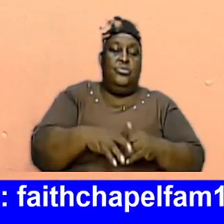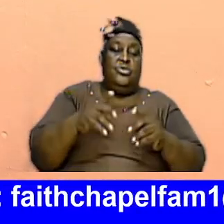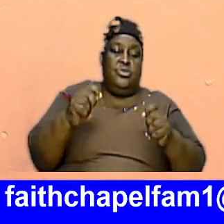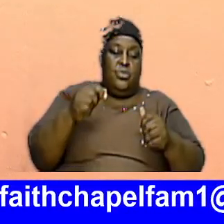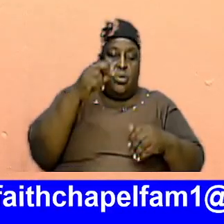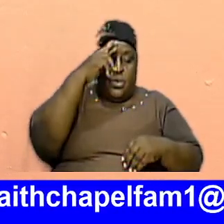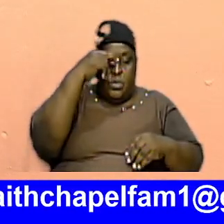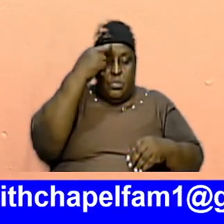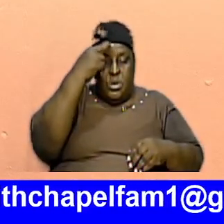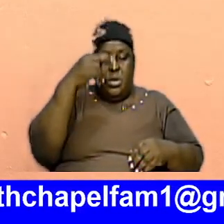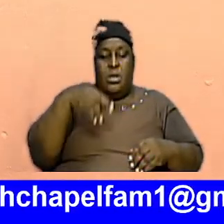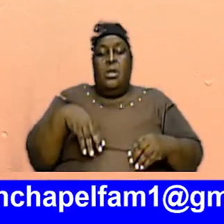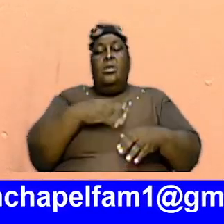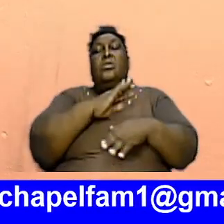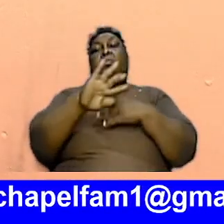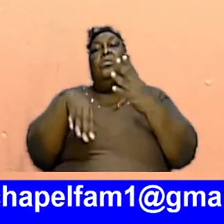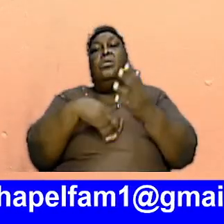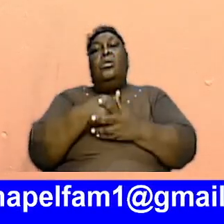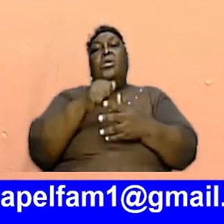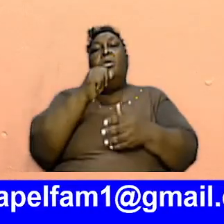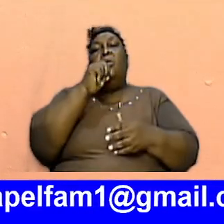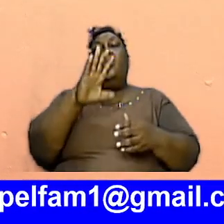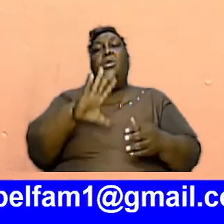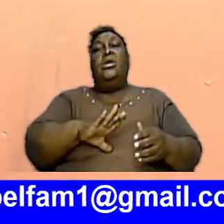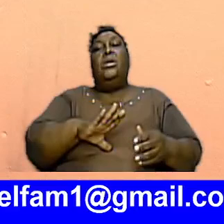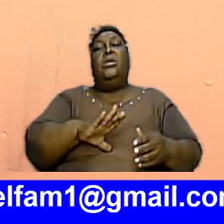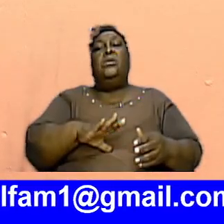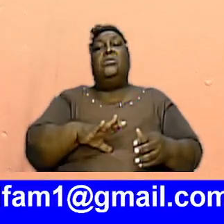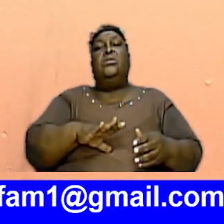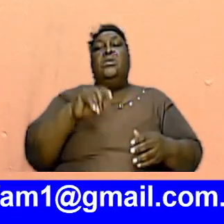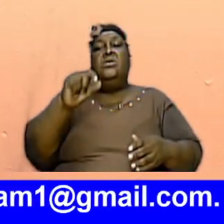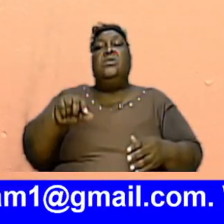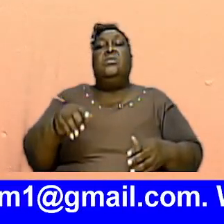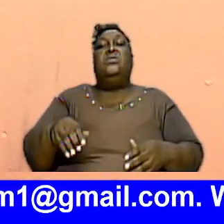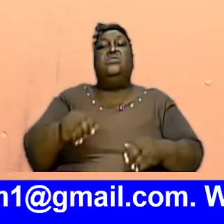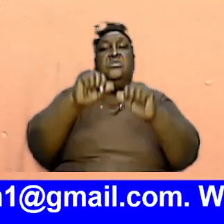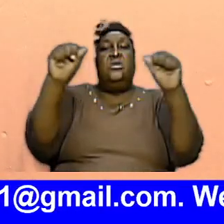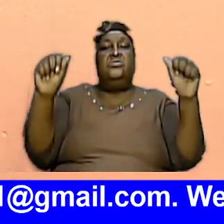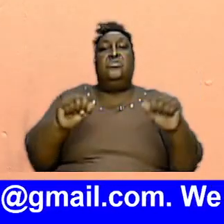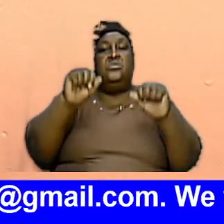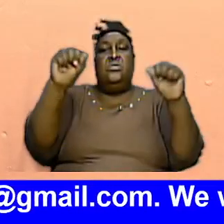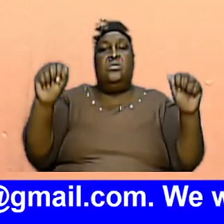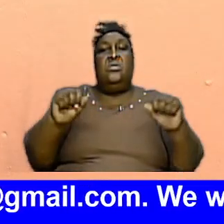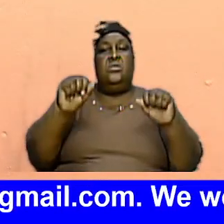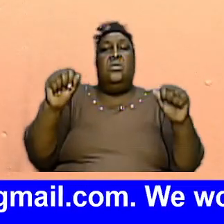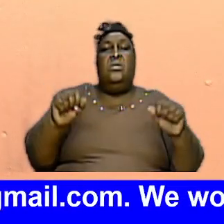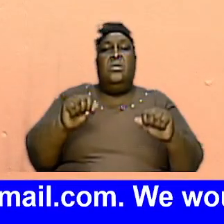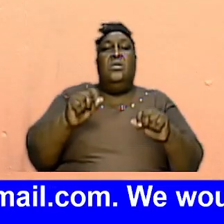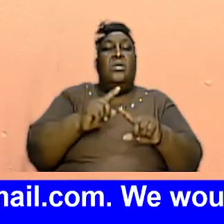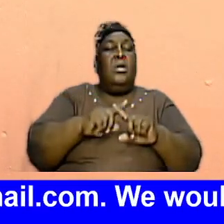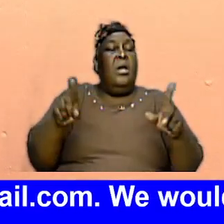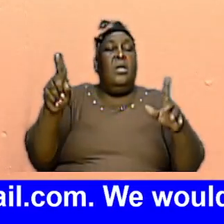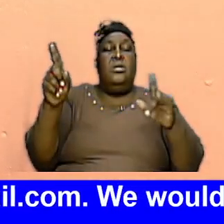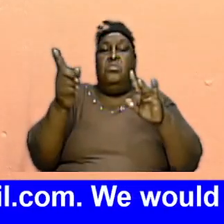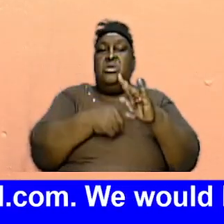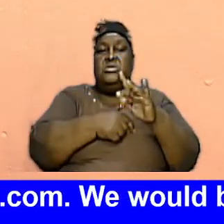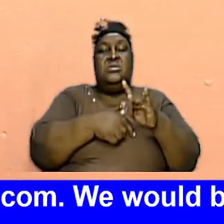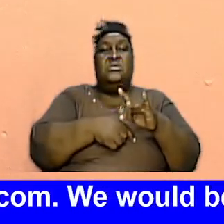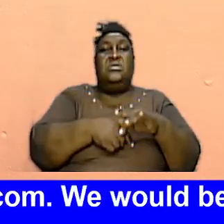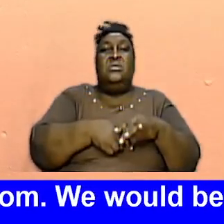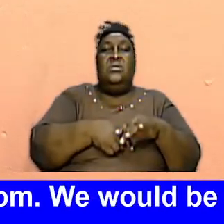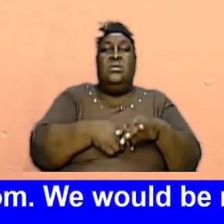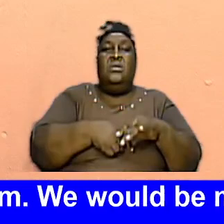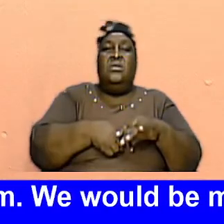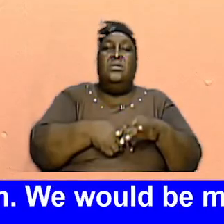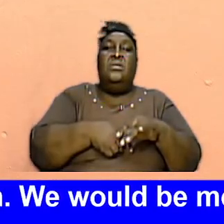Reminder And This Is To All Our Ladies This Coming Saturday You Cannot Afford To Miss It There